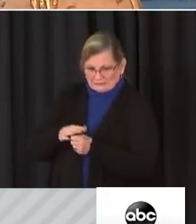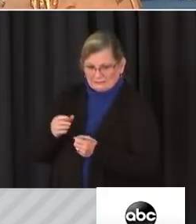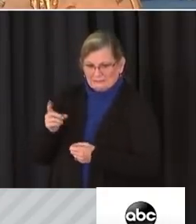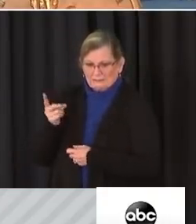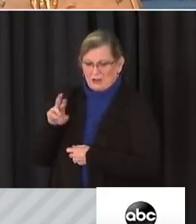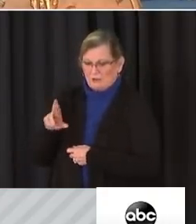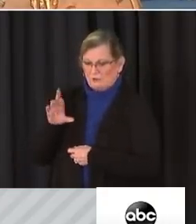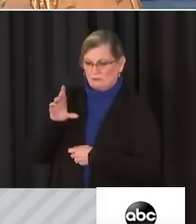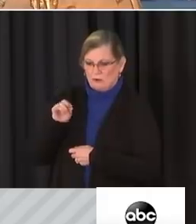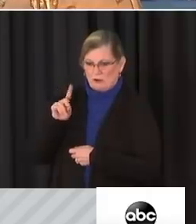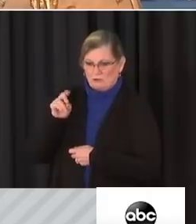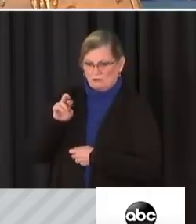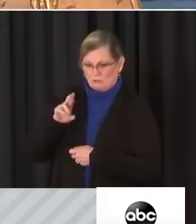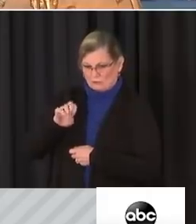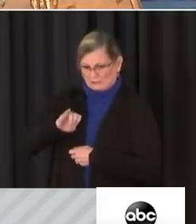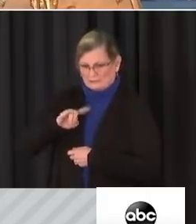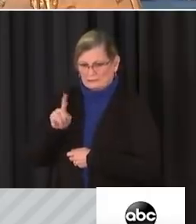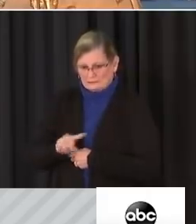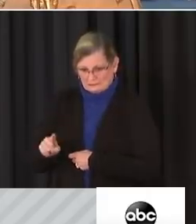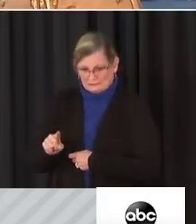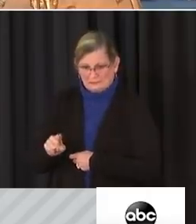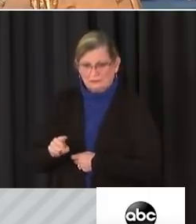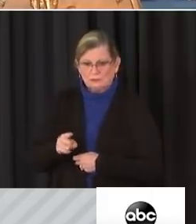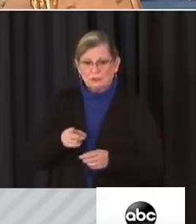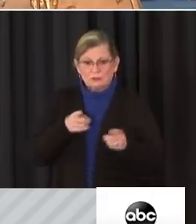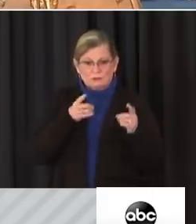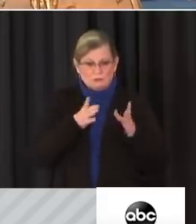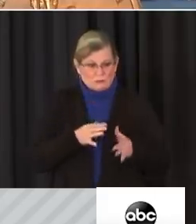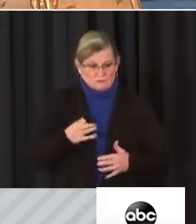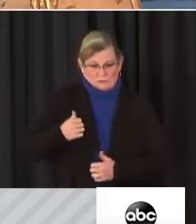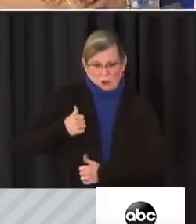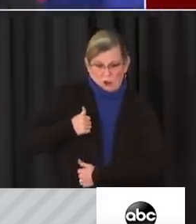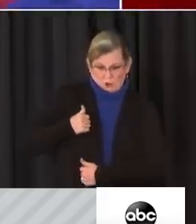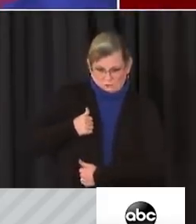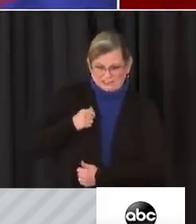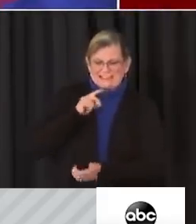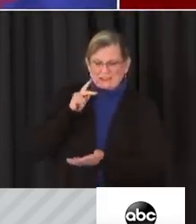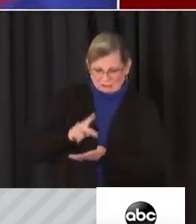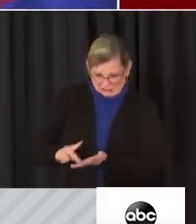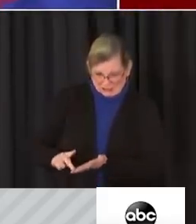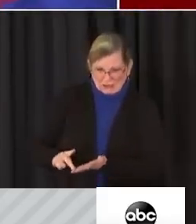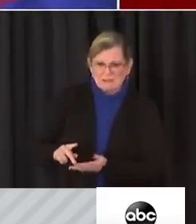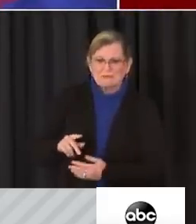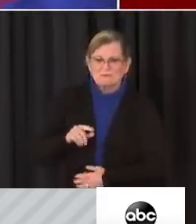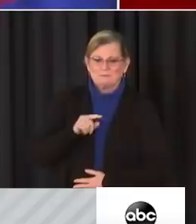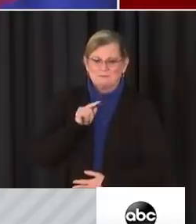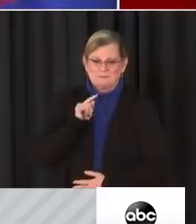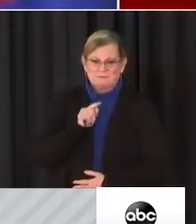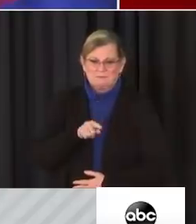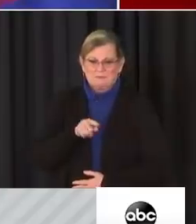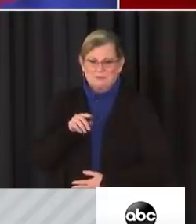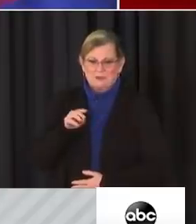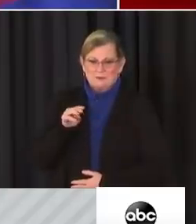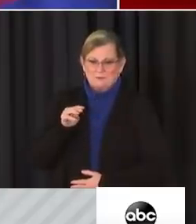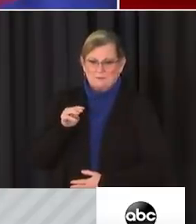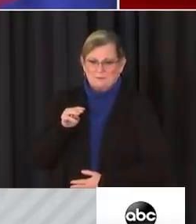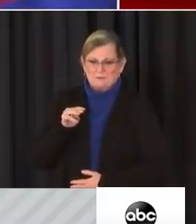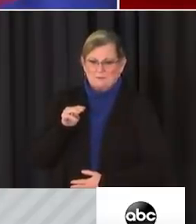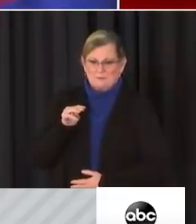Secretary of the Army, Secretary Ryan McCarthy, who will be available to answer your questions as well.